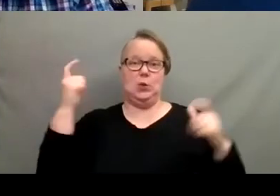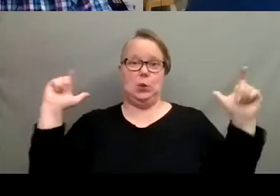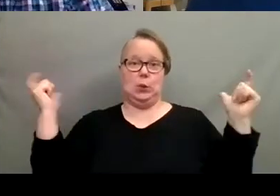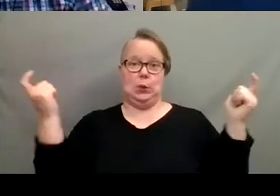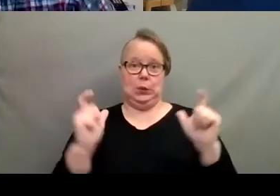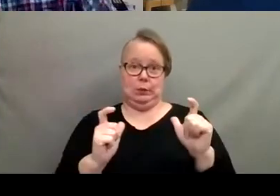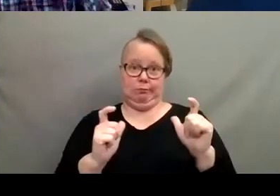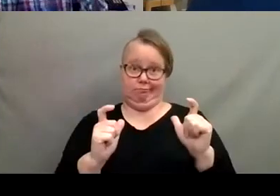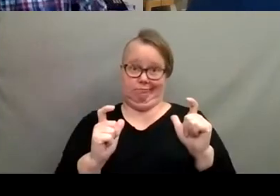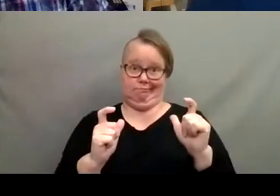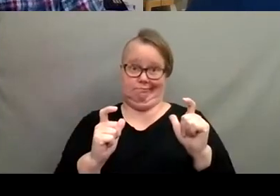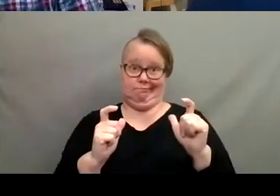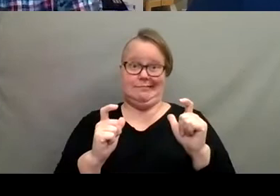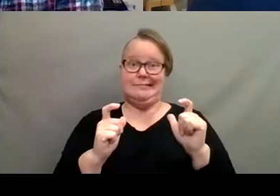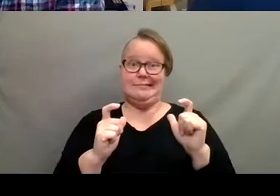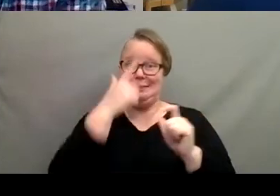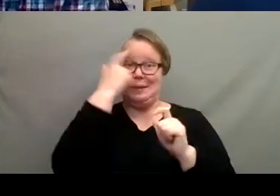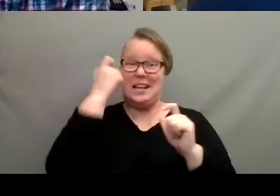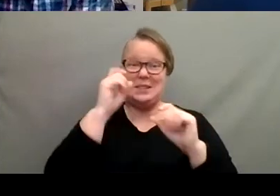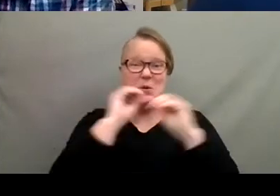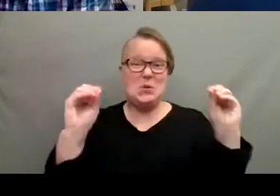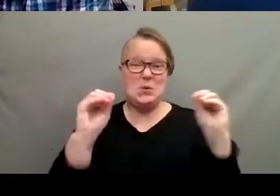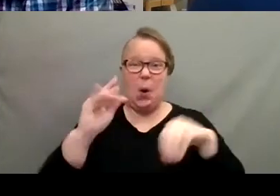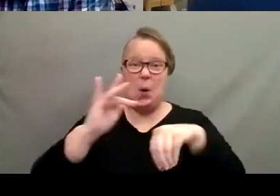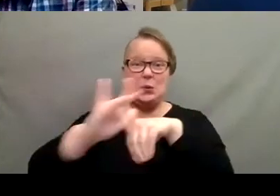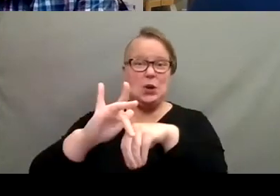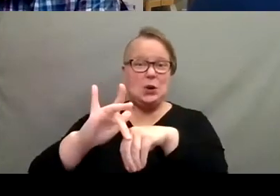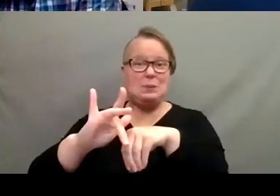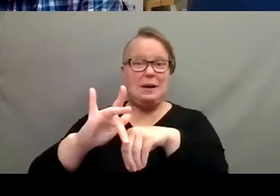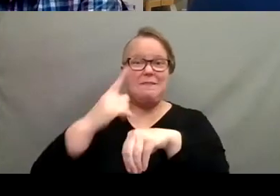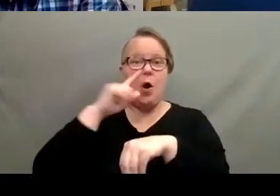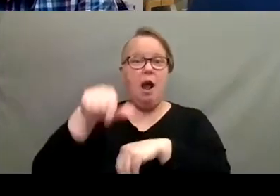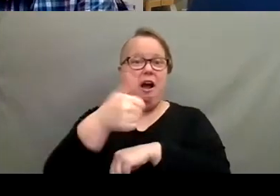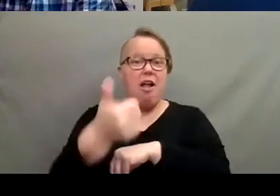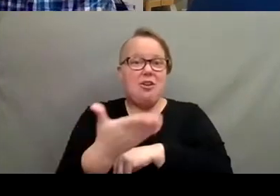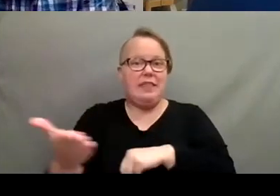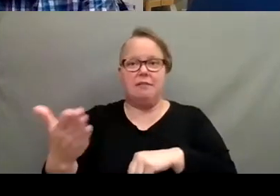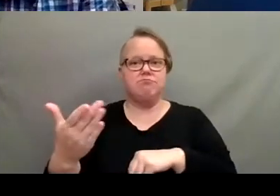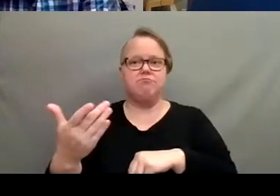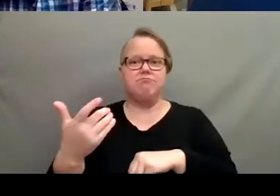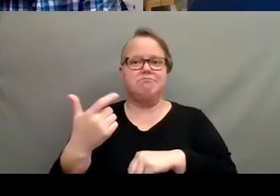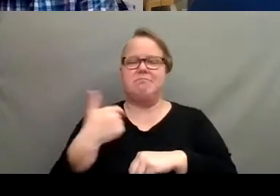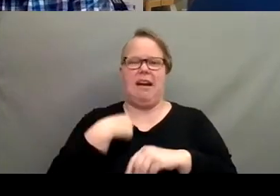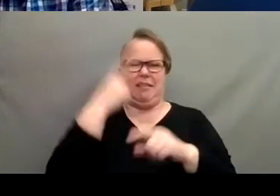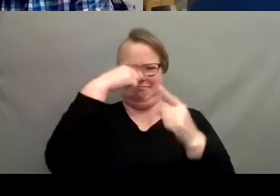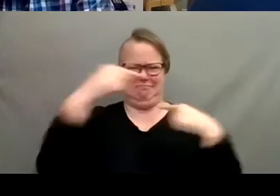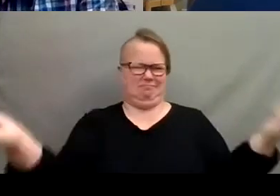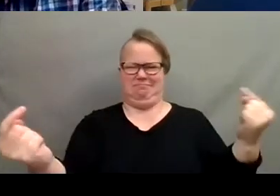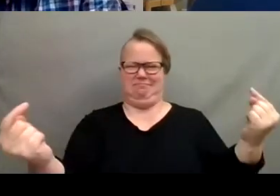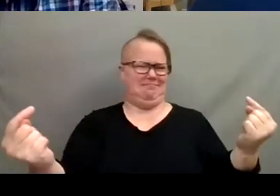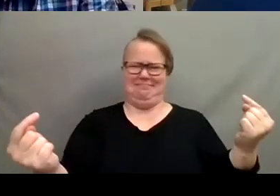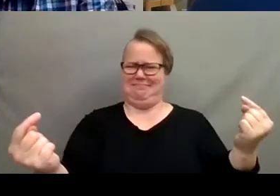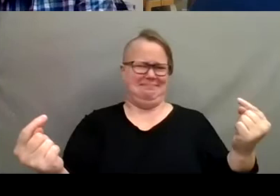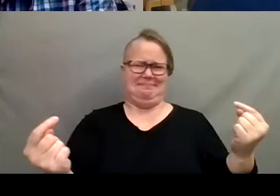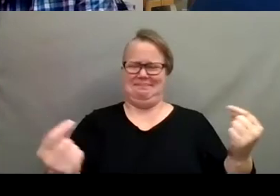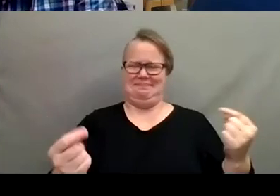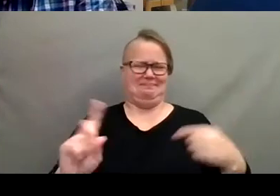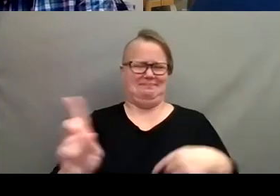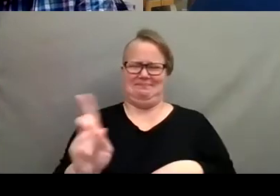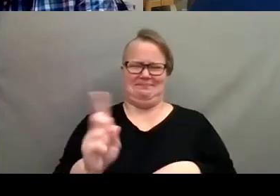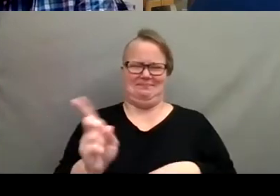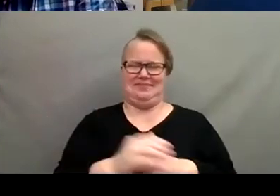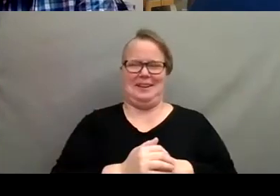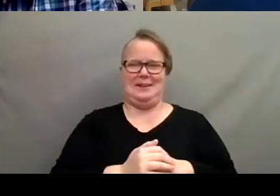because there's no room to put other things, which I totally disagree. Um, yeah,